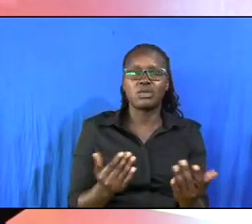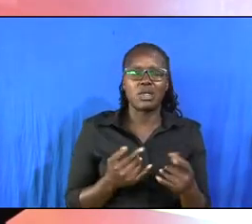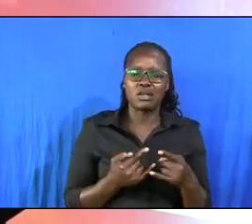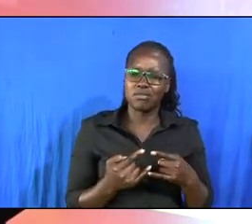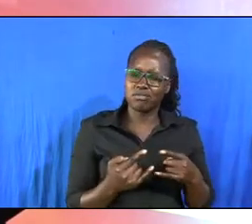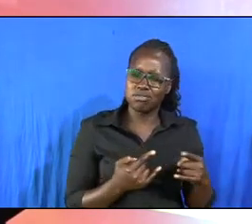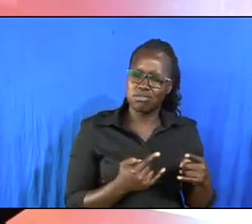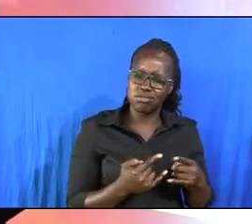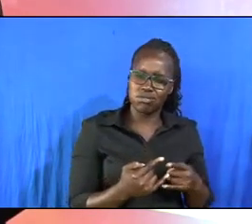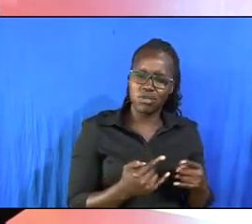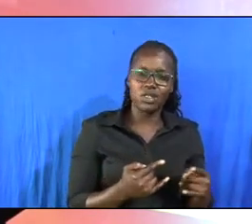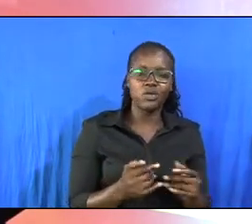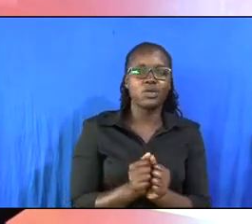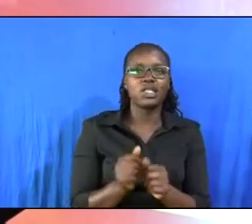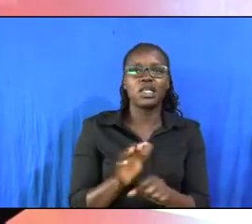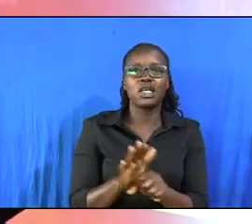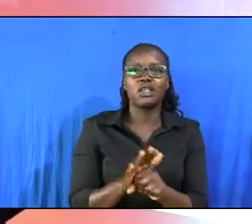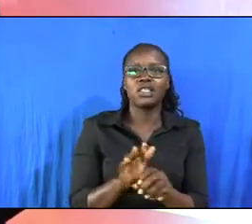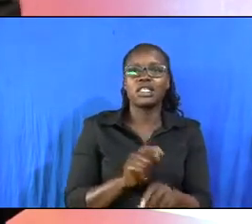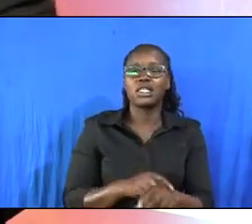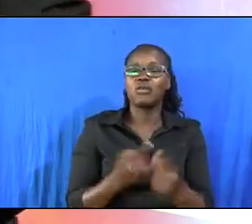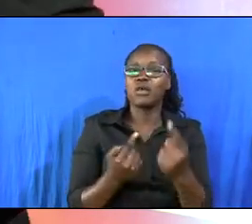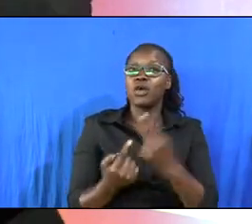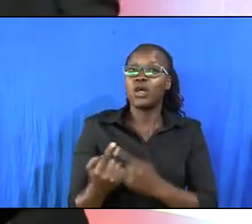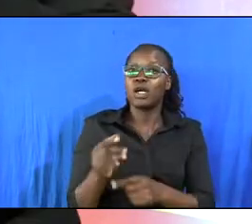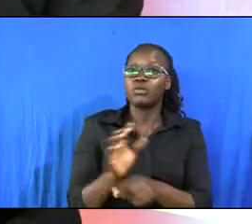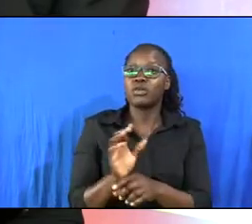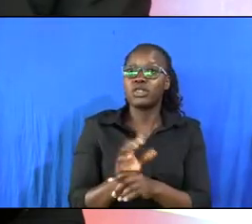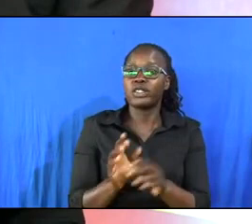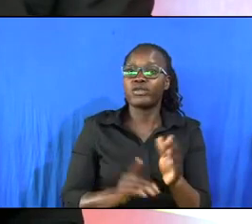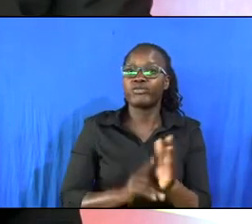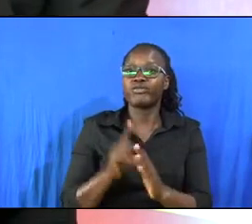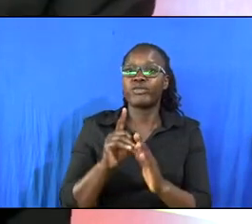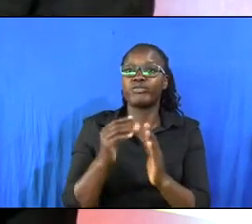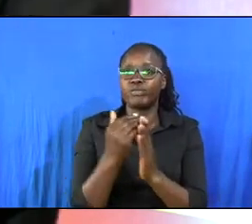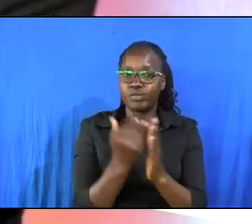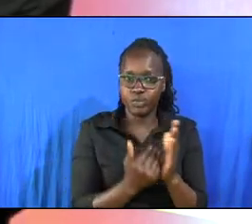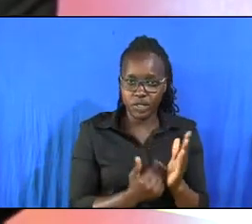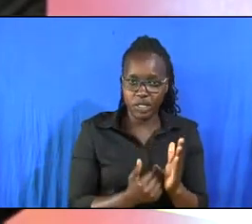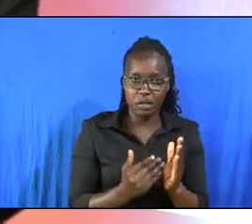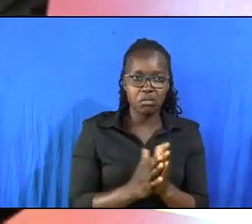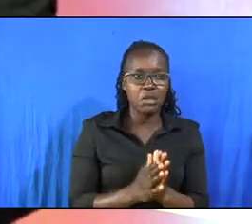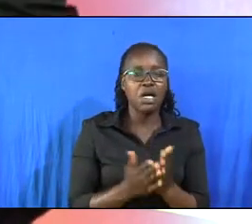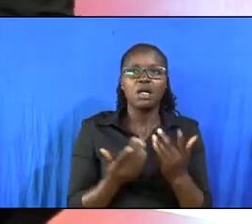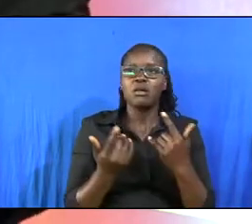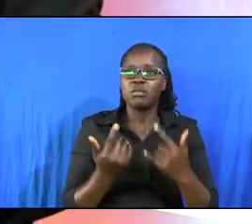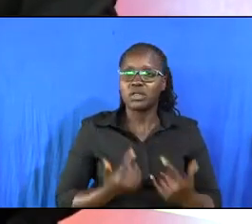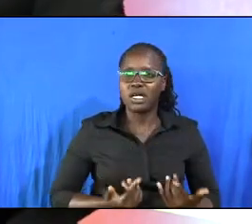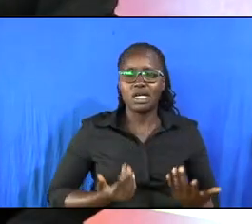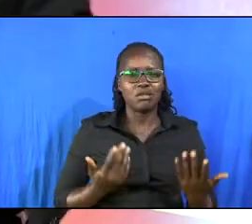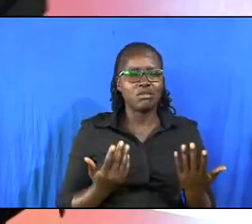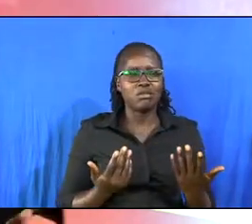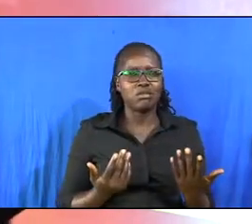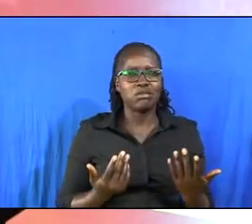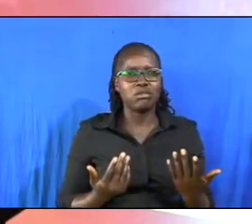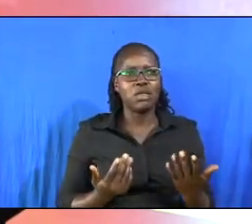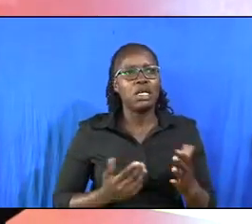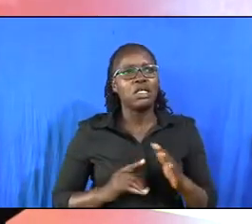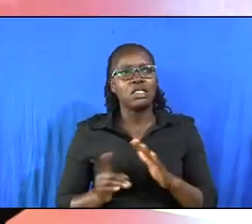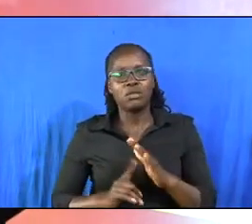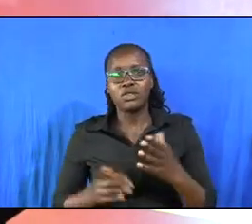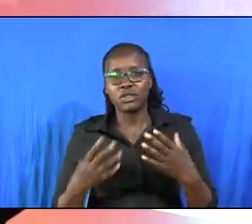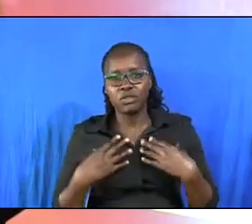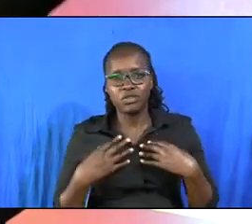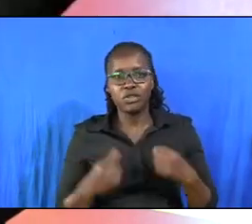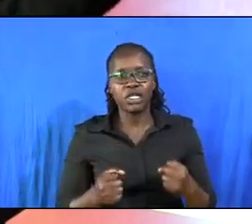struggling through and even coming to church sometime has become a problem the government brings restrictions the ministry